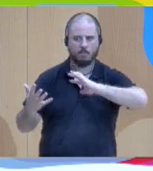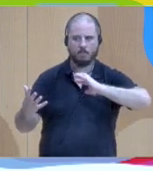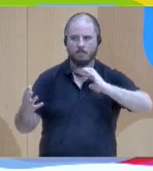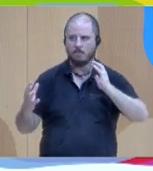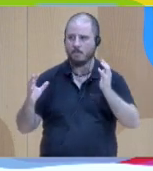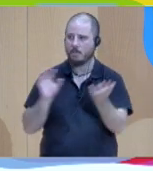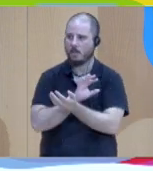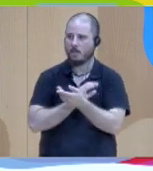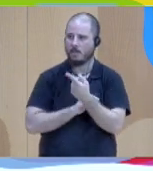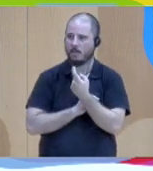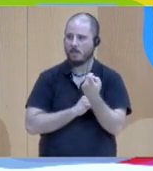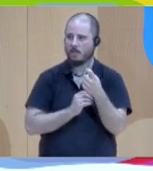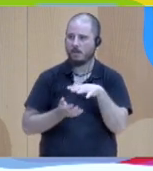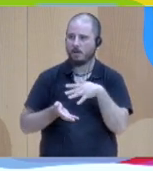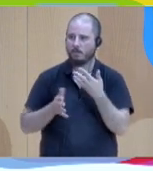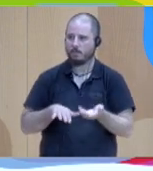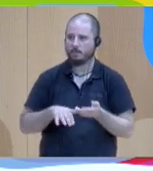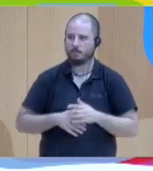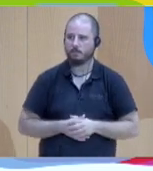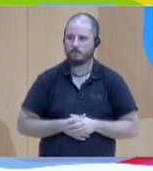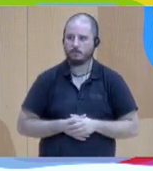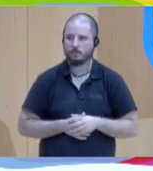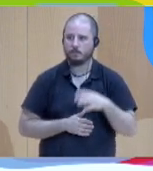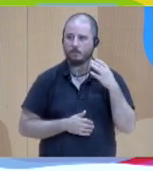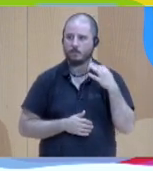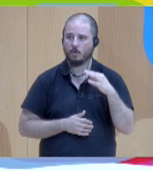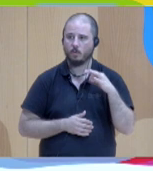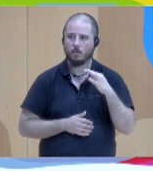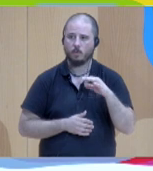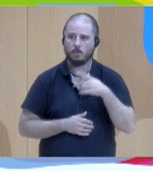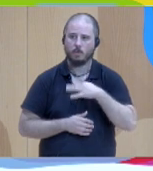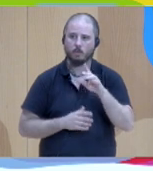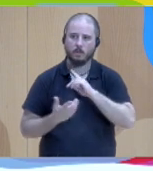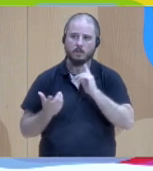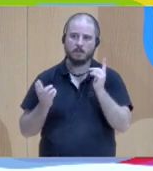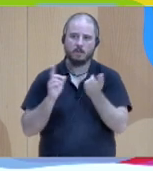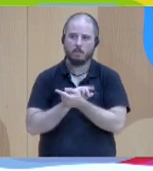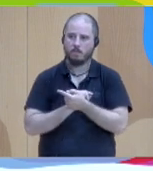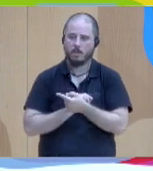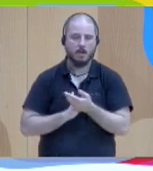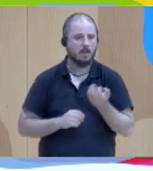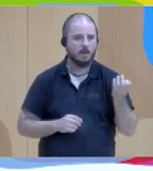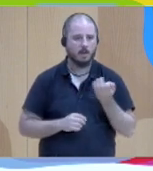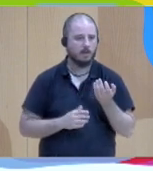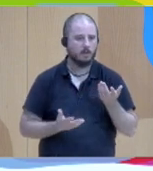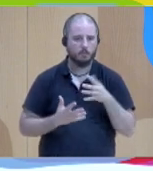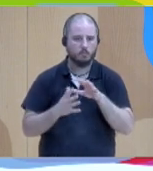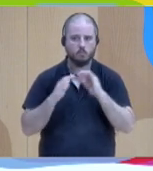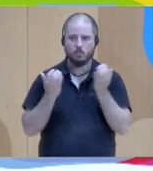the one thing in the world you can change the only thing you can change in the world is your own activity